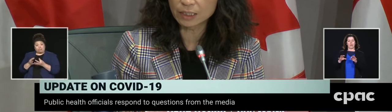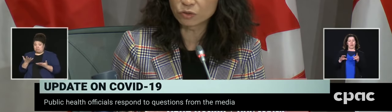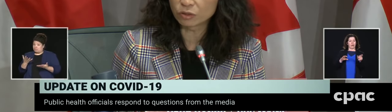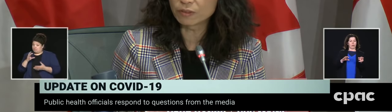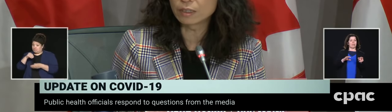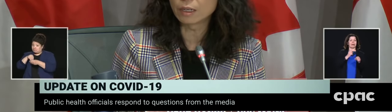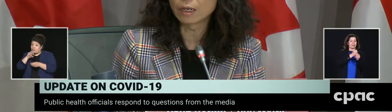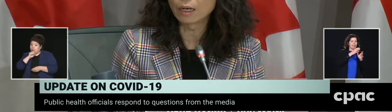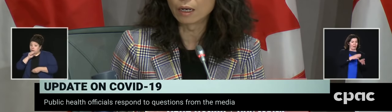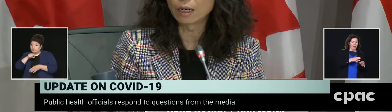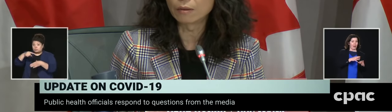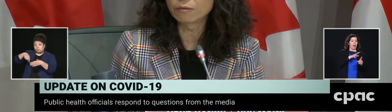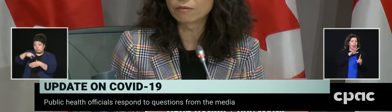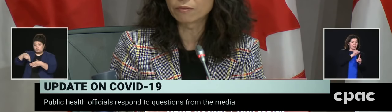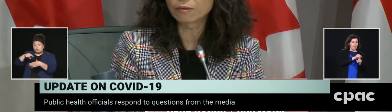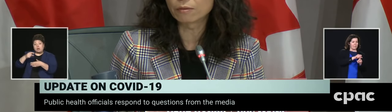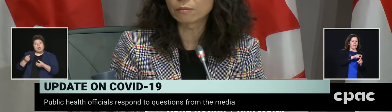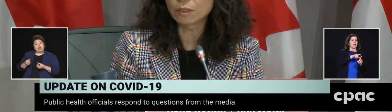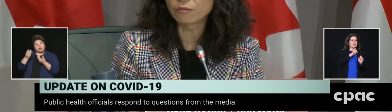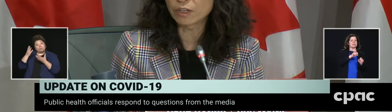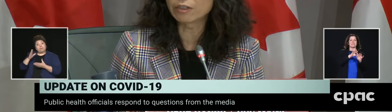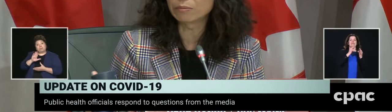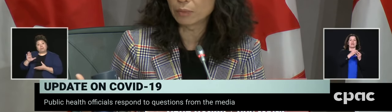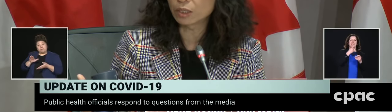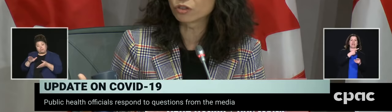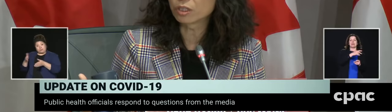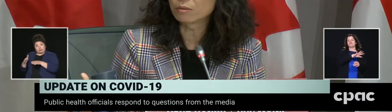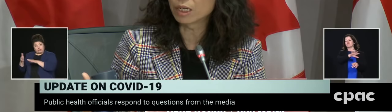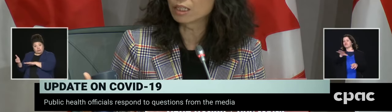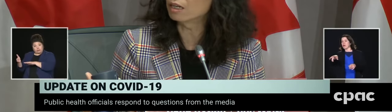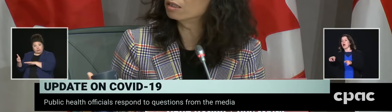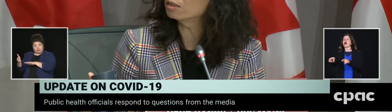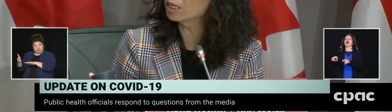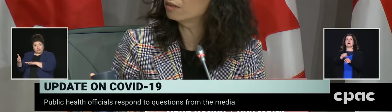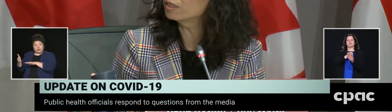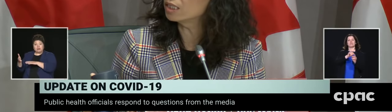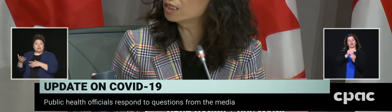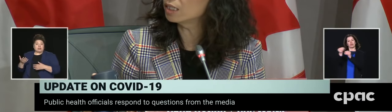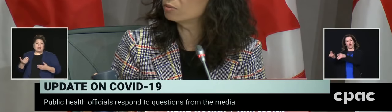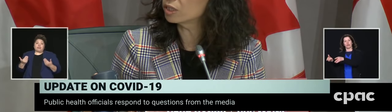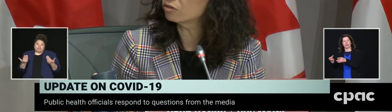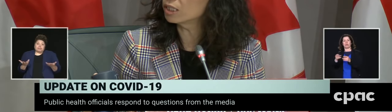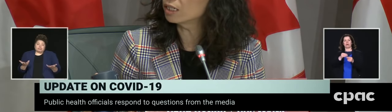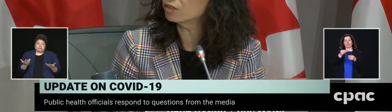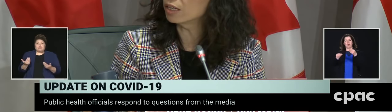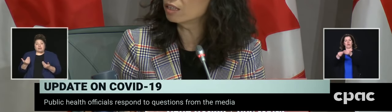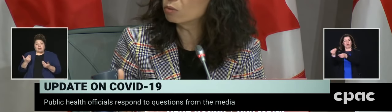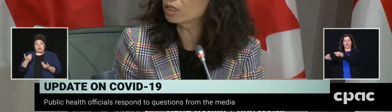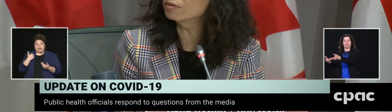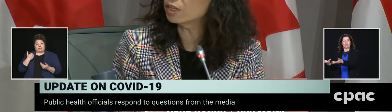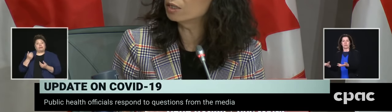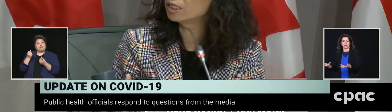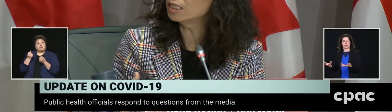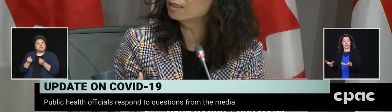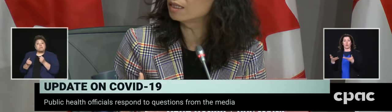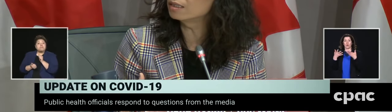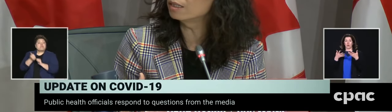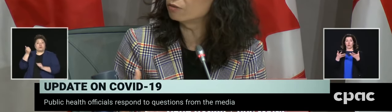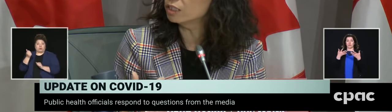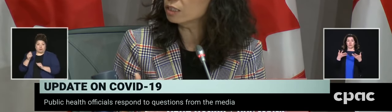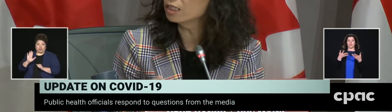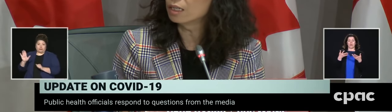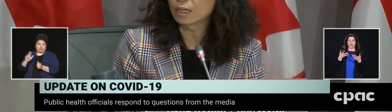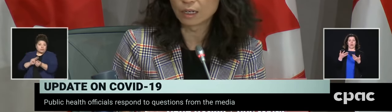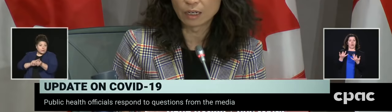fatality is driven, you know, very much by the long-term care facility outbreaks right now. So I think the work environment is